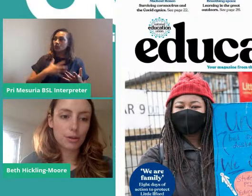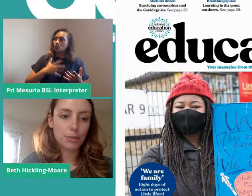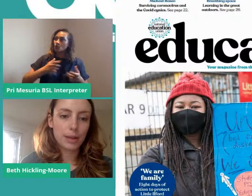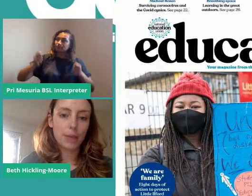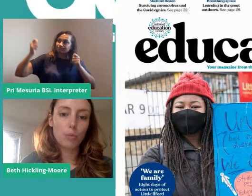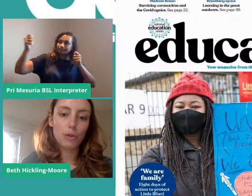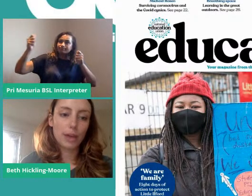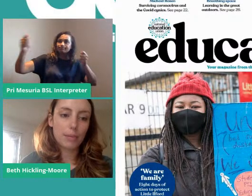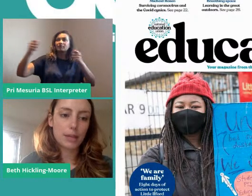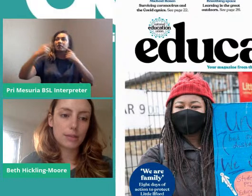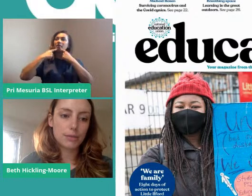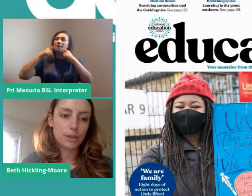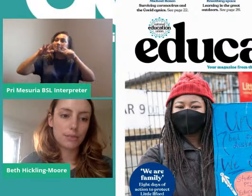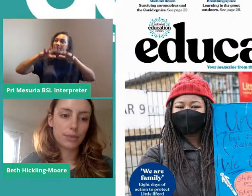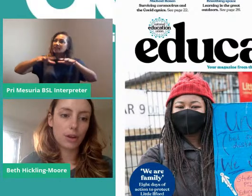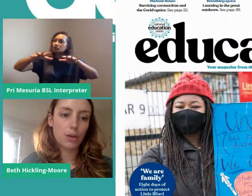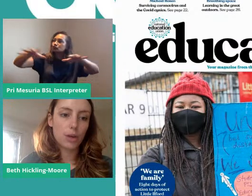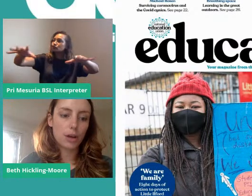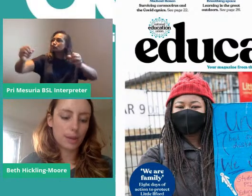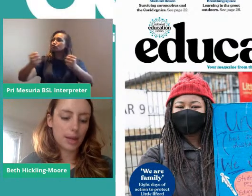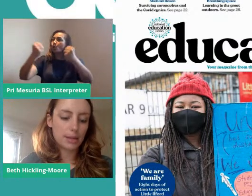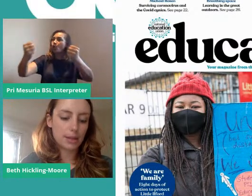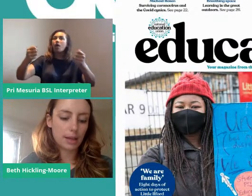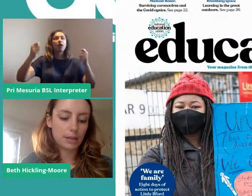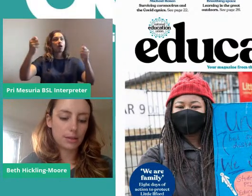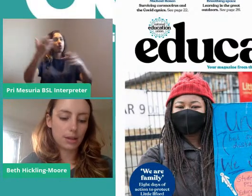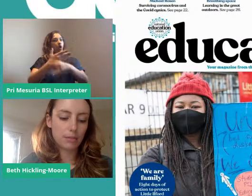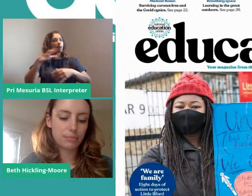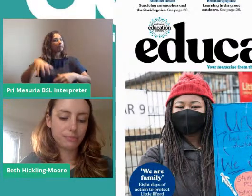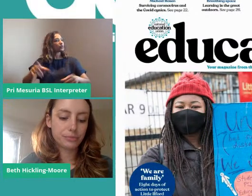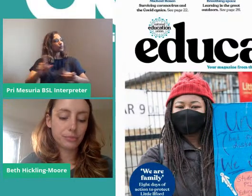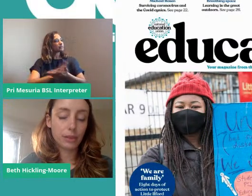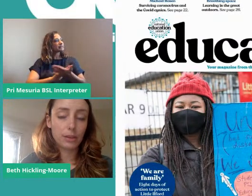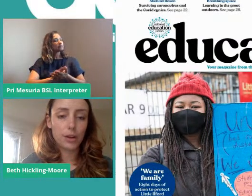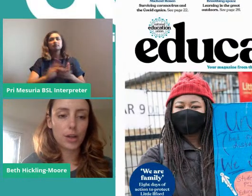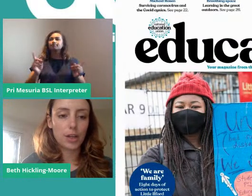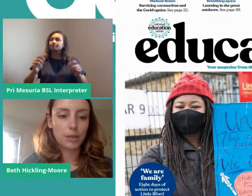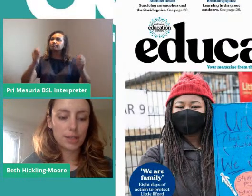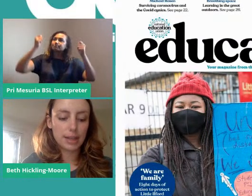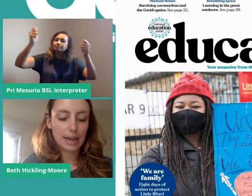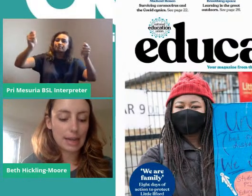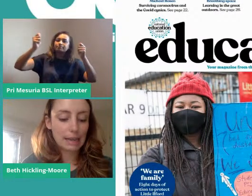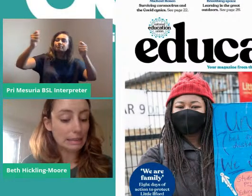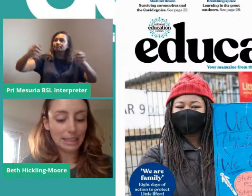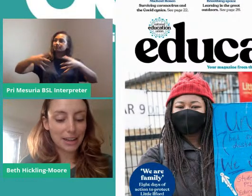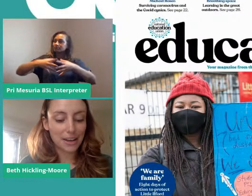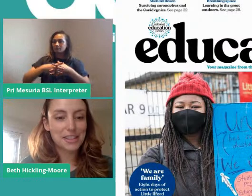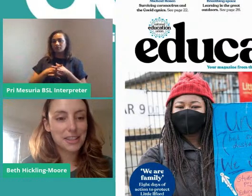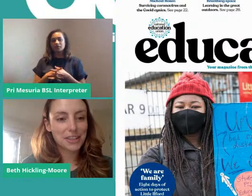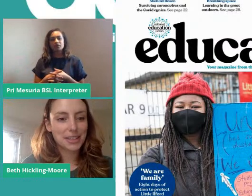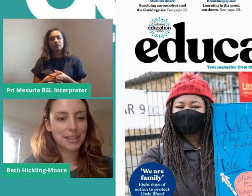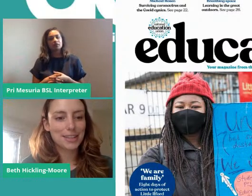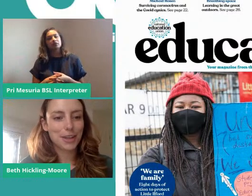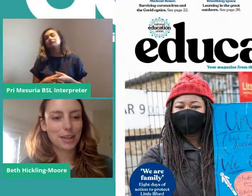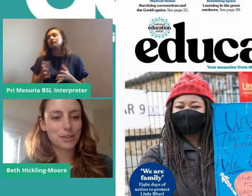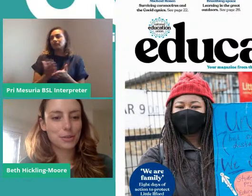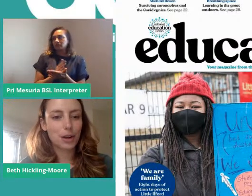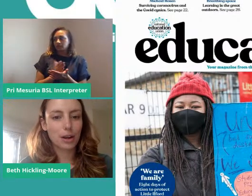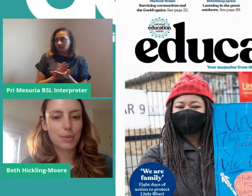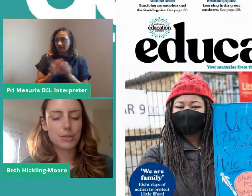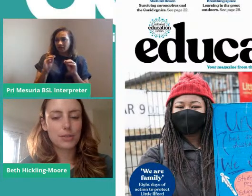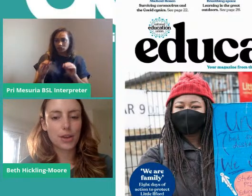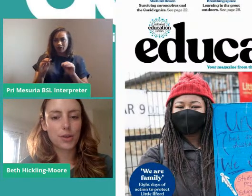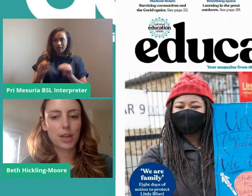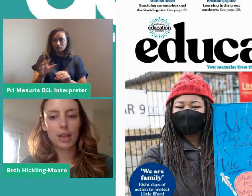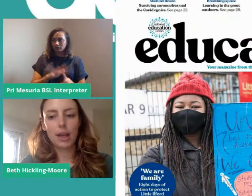as a group and what that means for our workplace, and you know, an increasingly uncertain educational